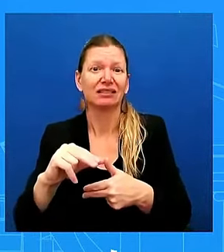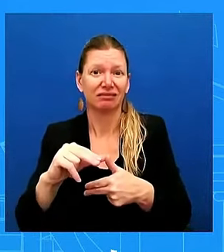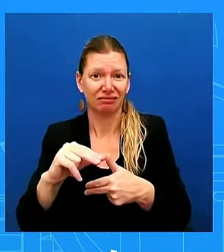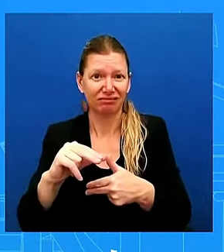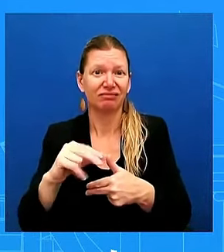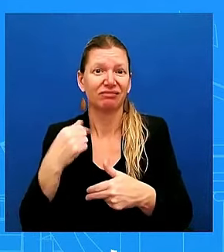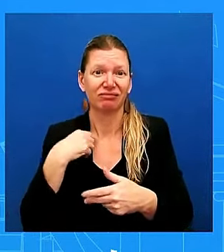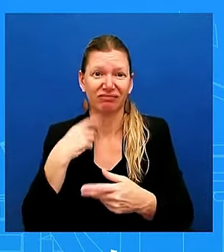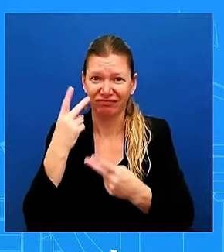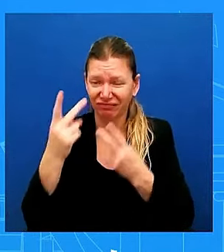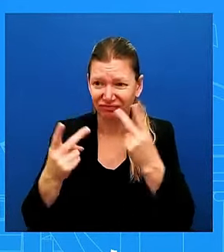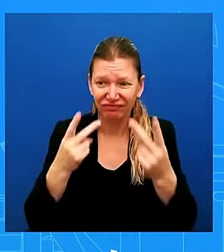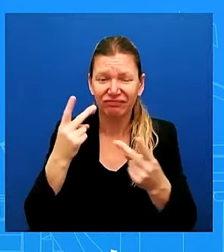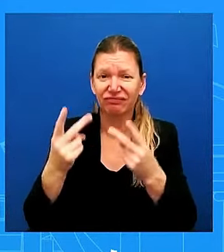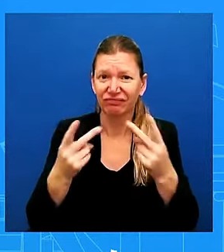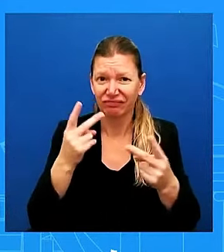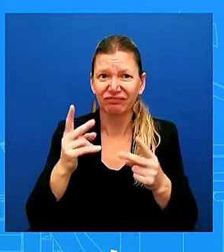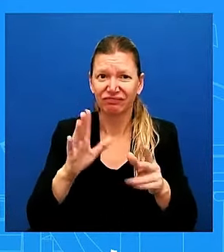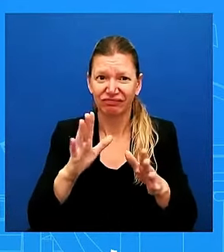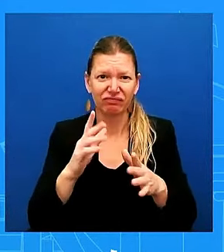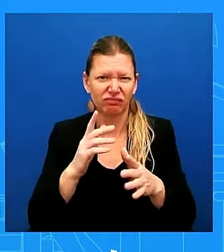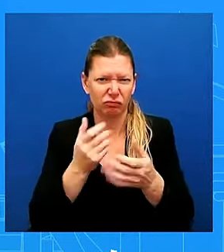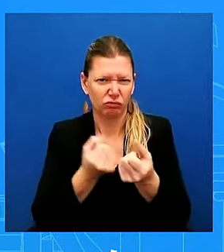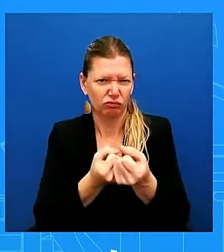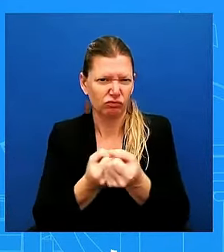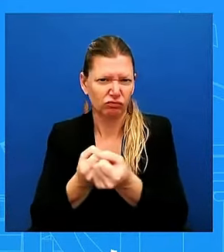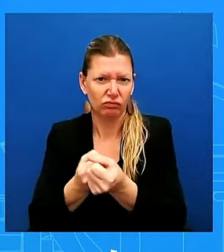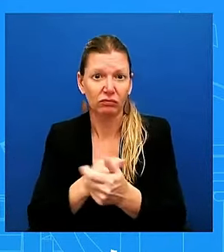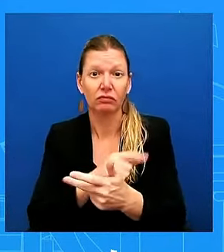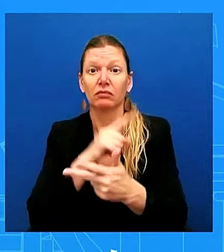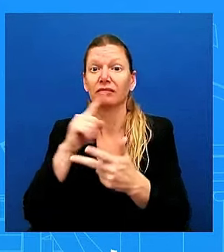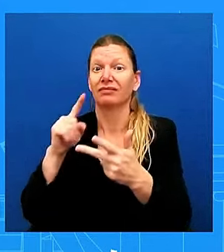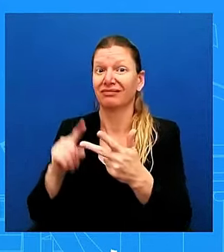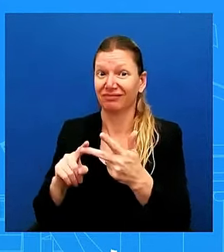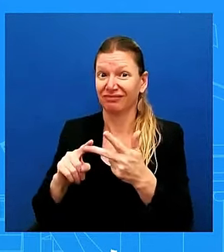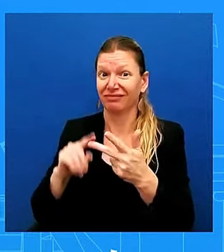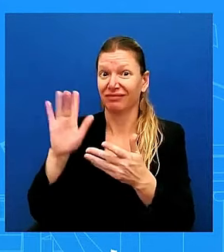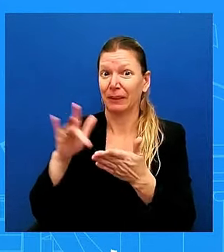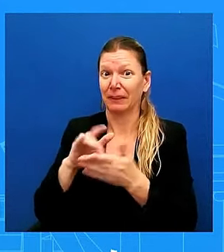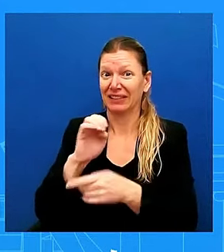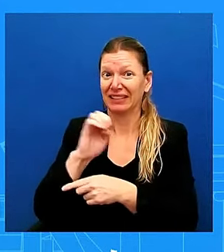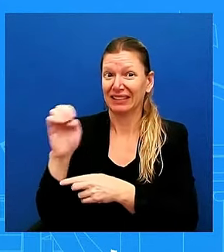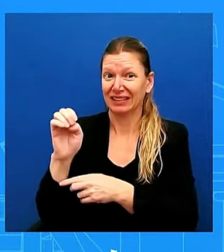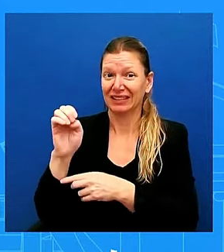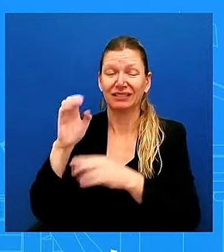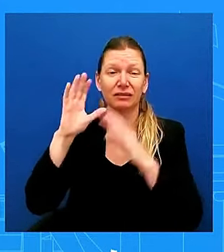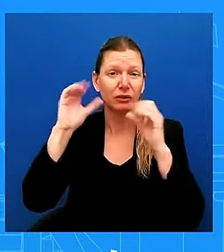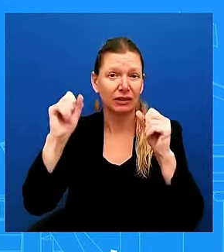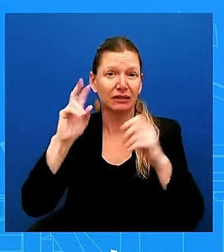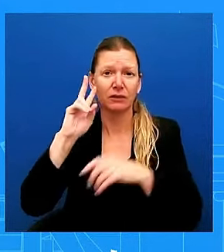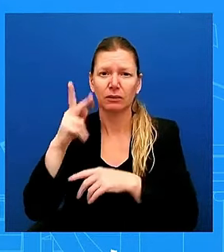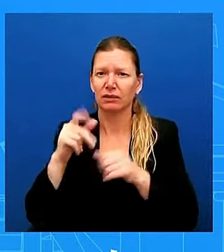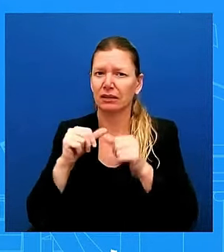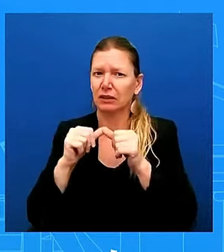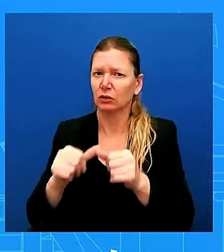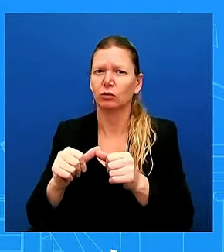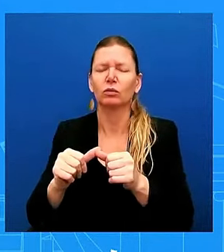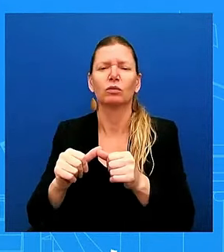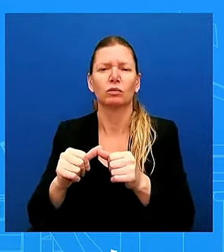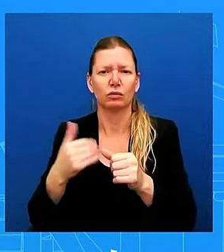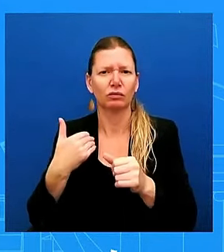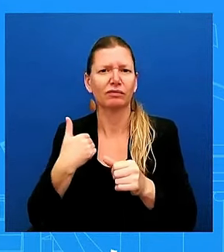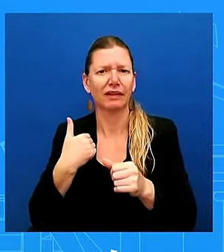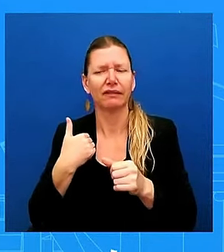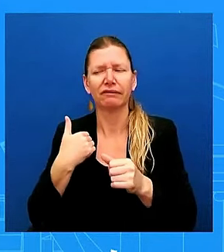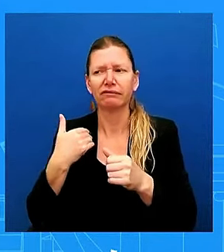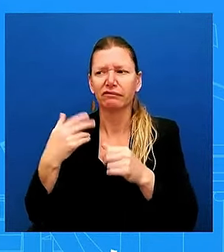vice president continue, uh, have, uh, diplomatic, uh, if you will, to deal, to deescalate, to deal with what we're